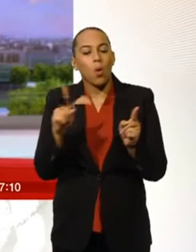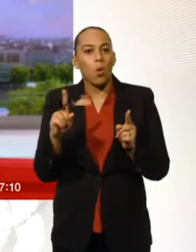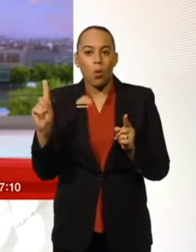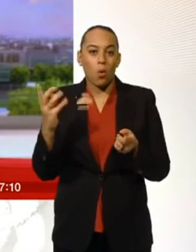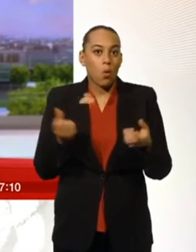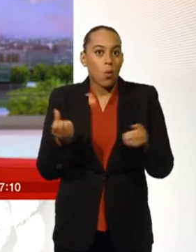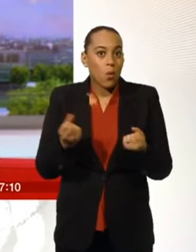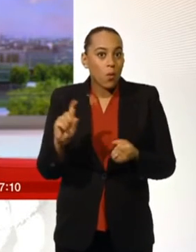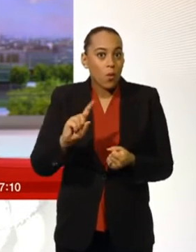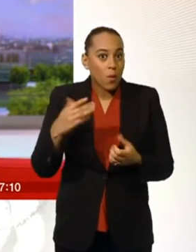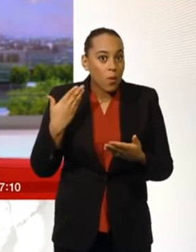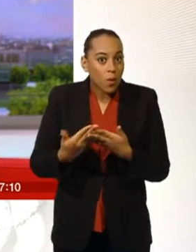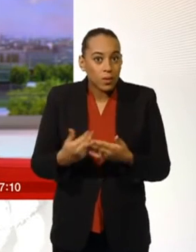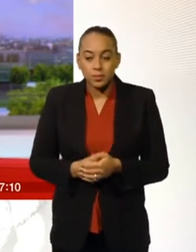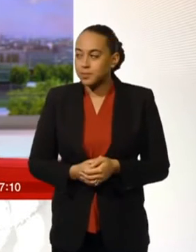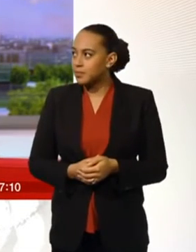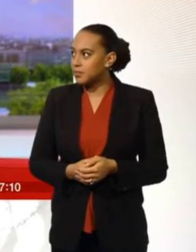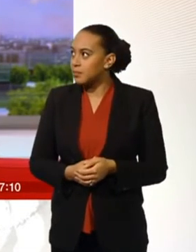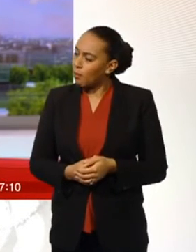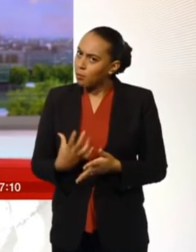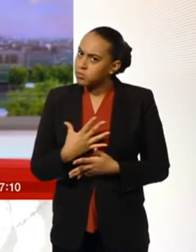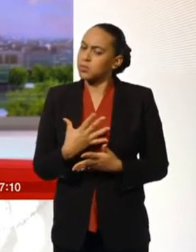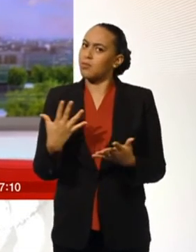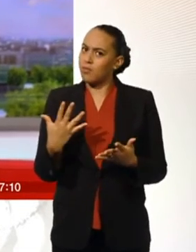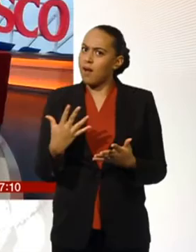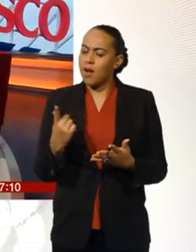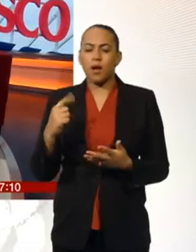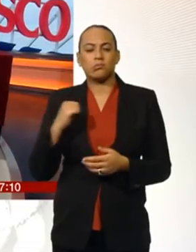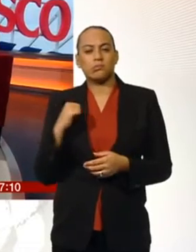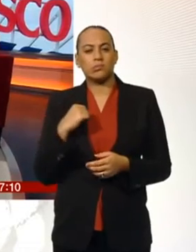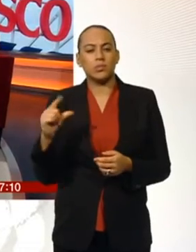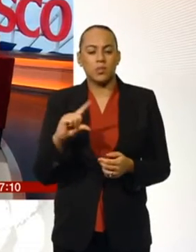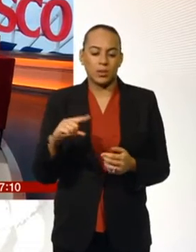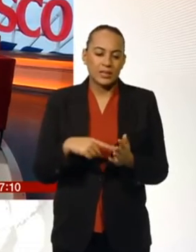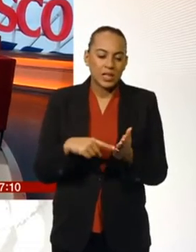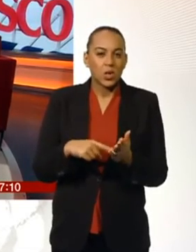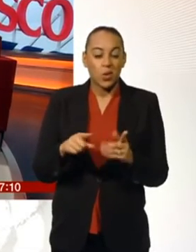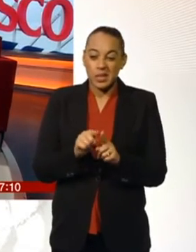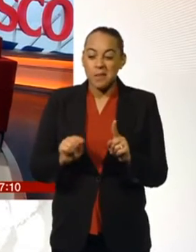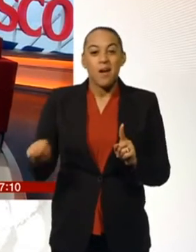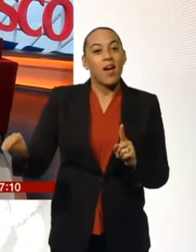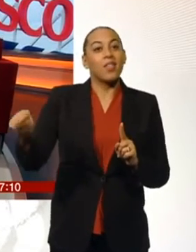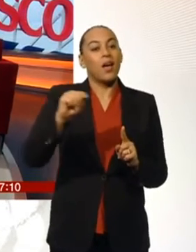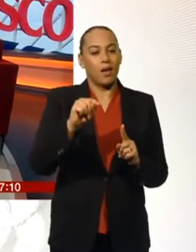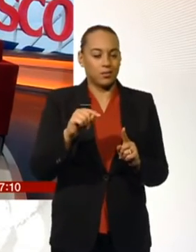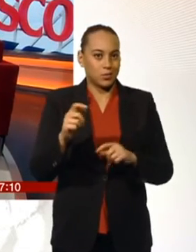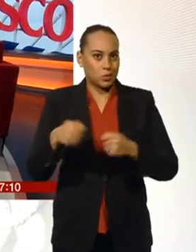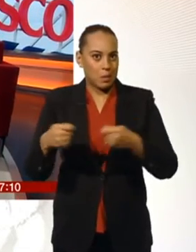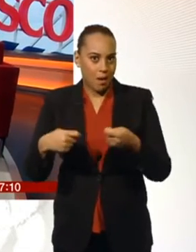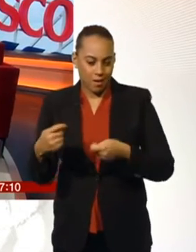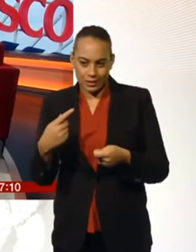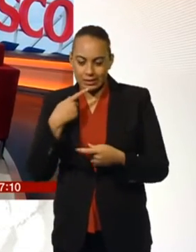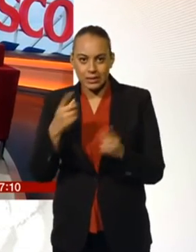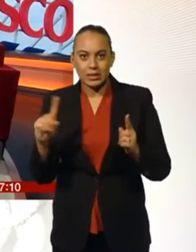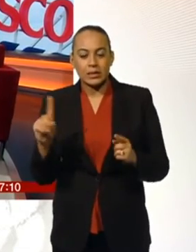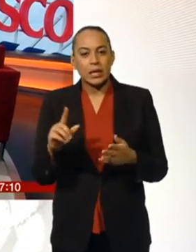the details. Yes, good morning to you both. Bit of a surprise from Tesco this morning, because we were expecting them to say what most of the big supermarkets have been